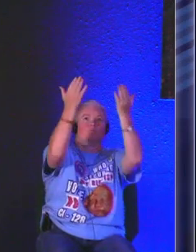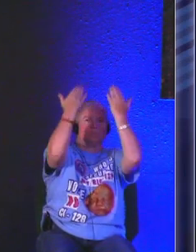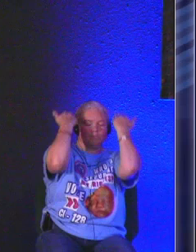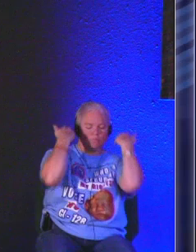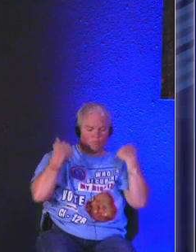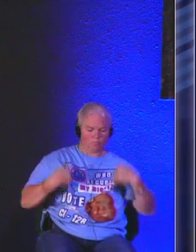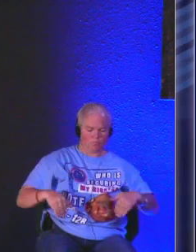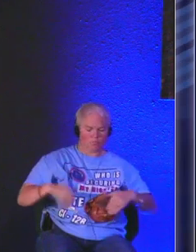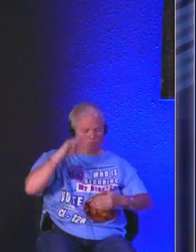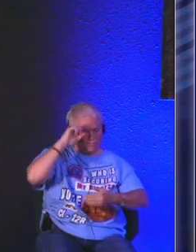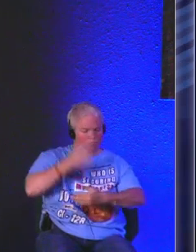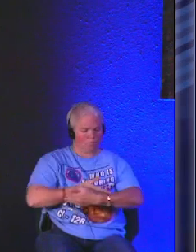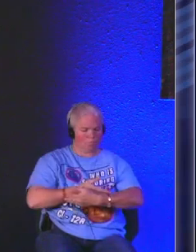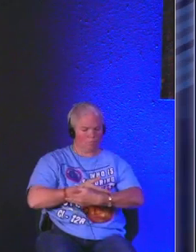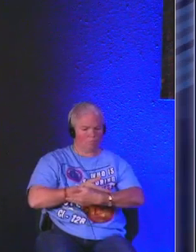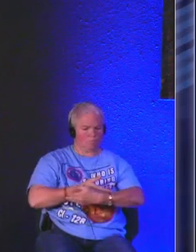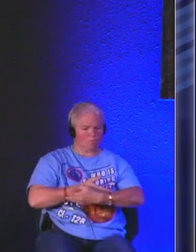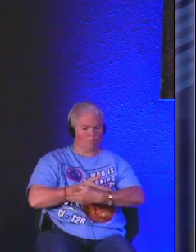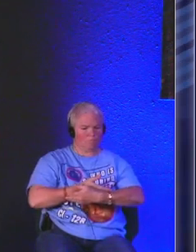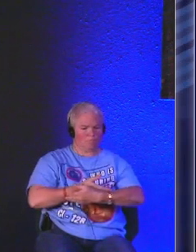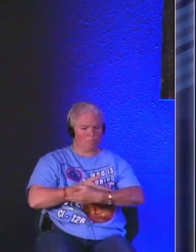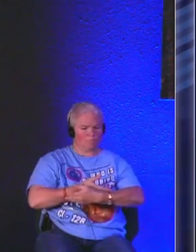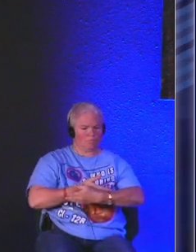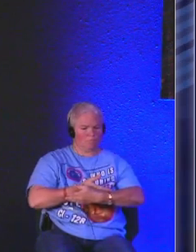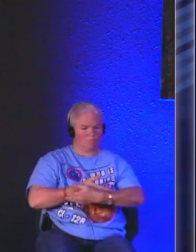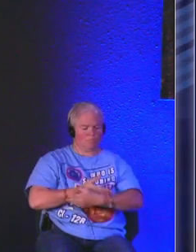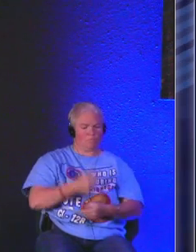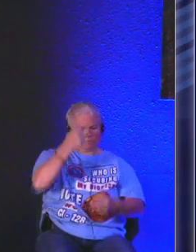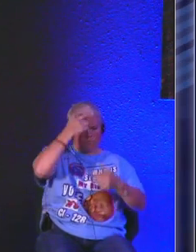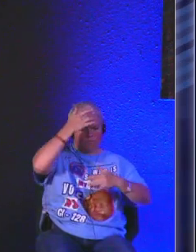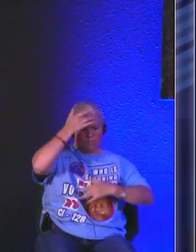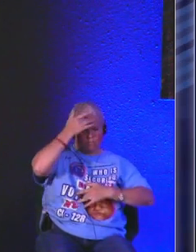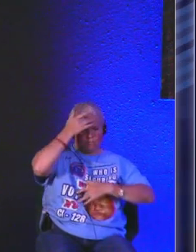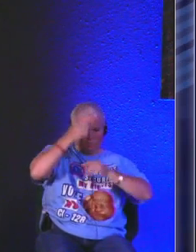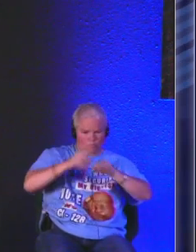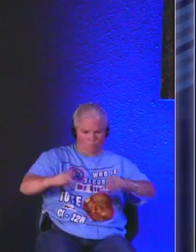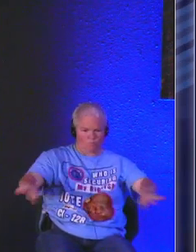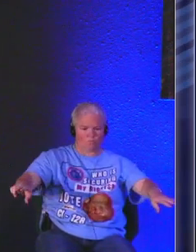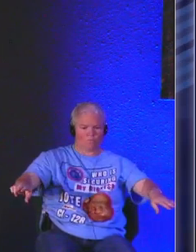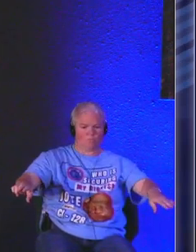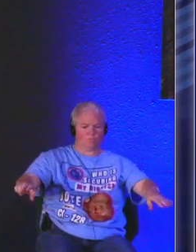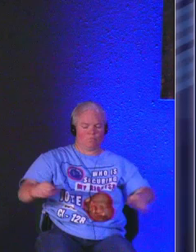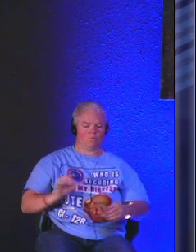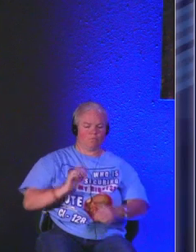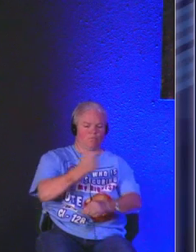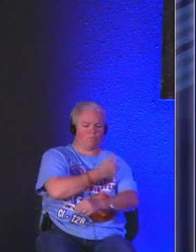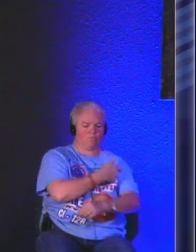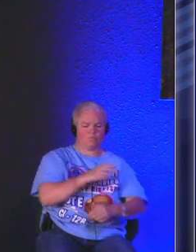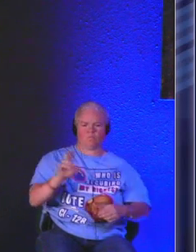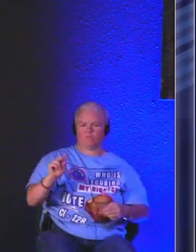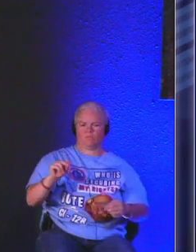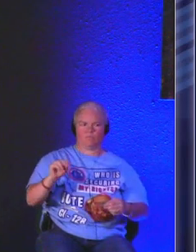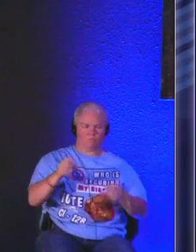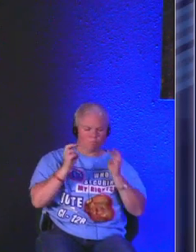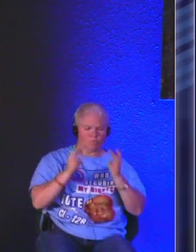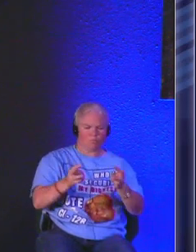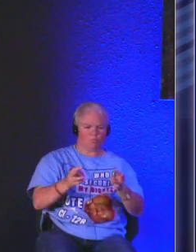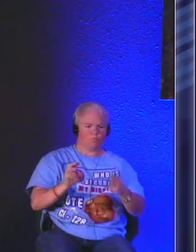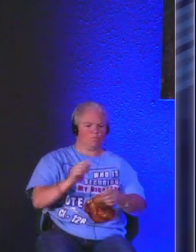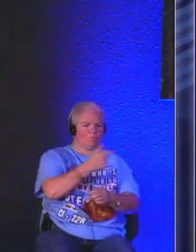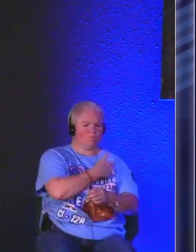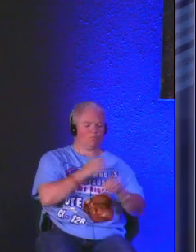presence of your Son be so contagious and so powerful in each one of us there is no way